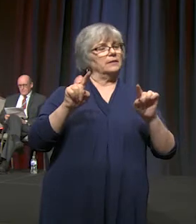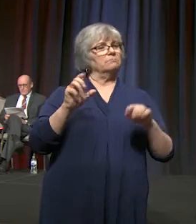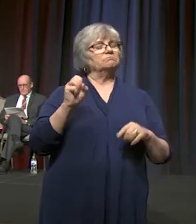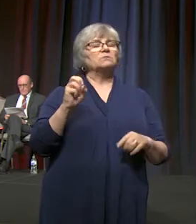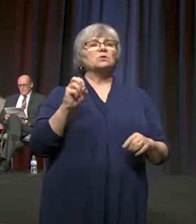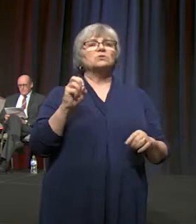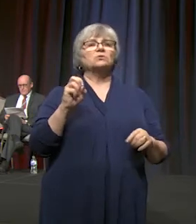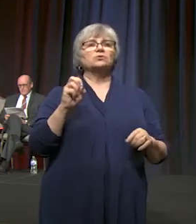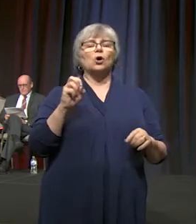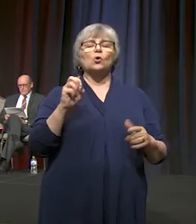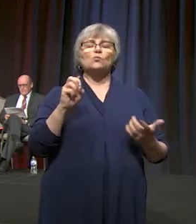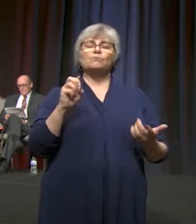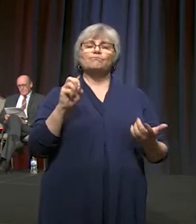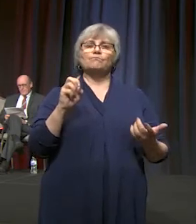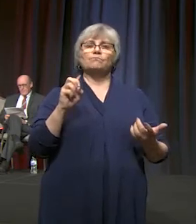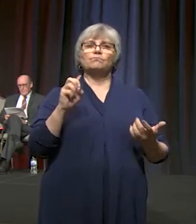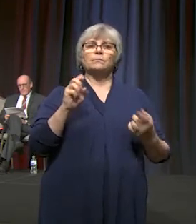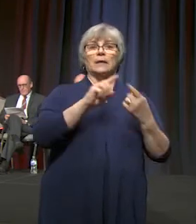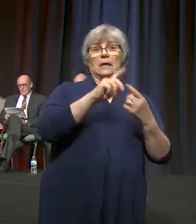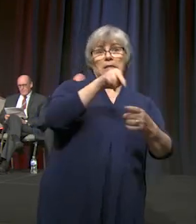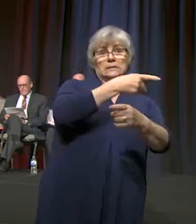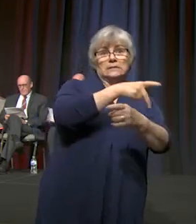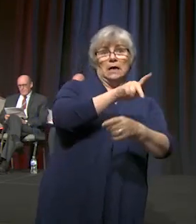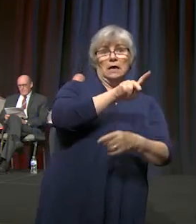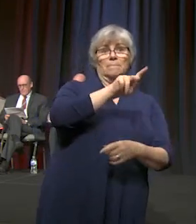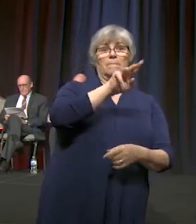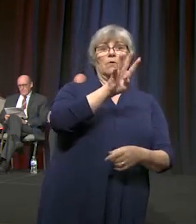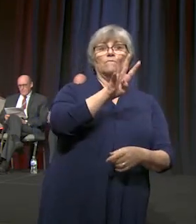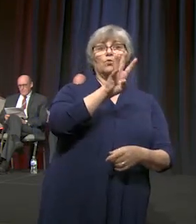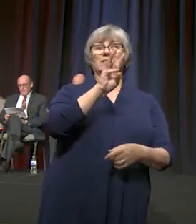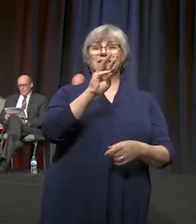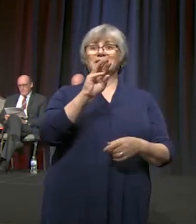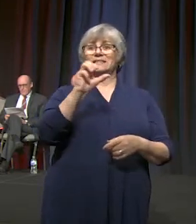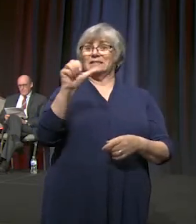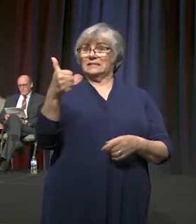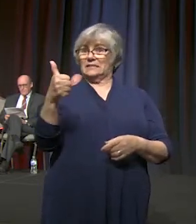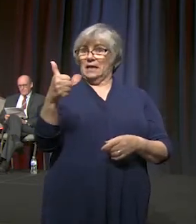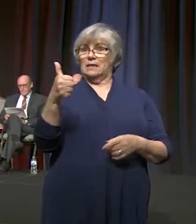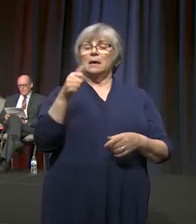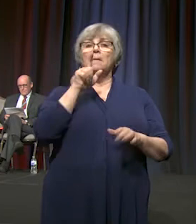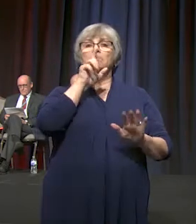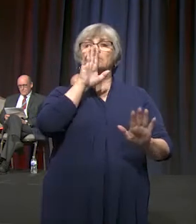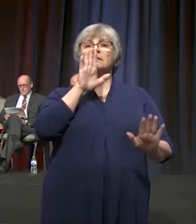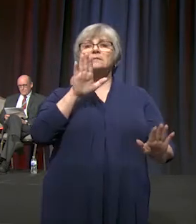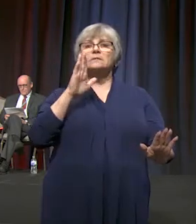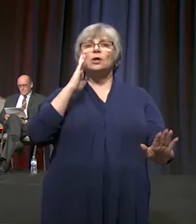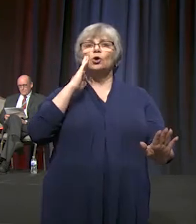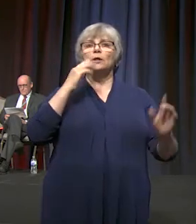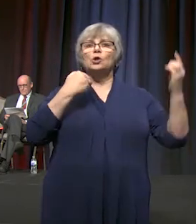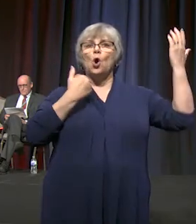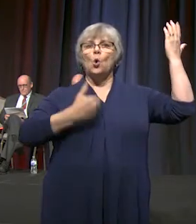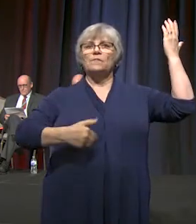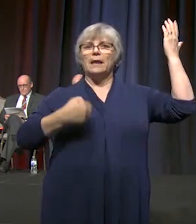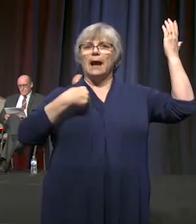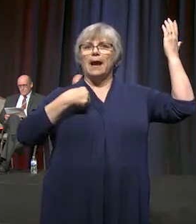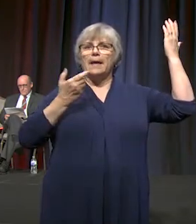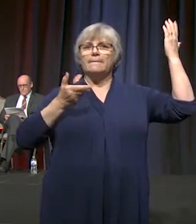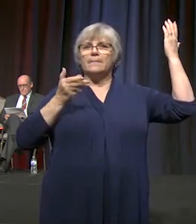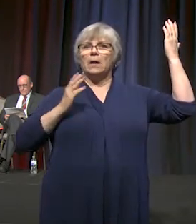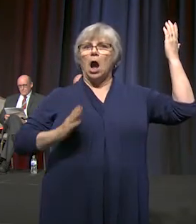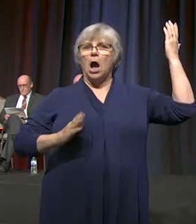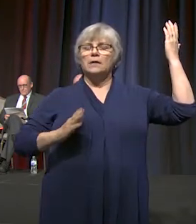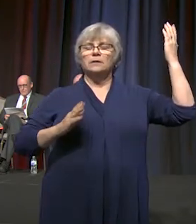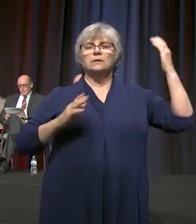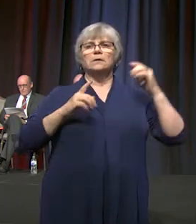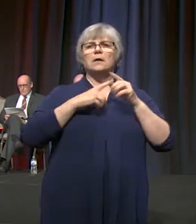looked at Psalm 4610, be still and know that I am God. And we started